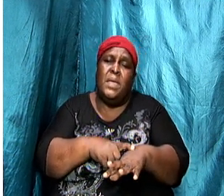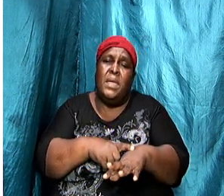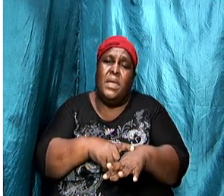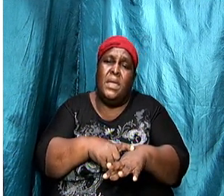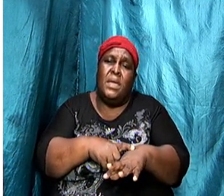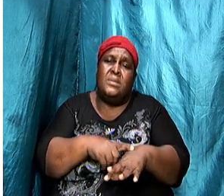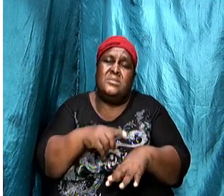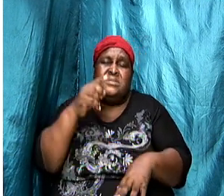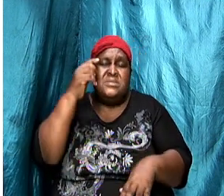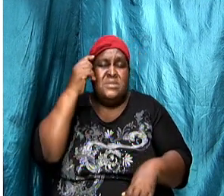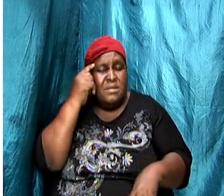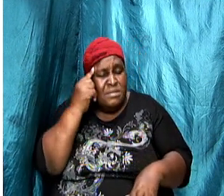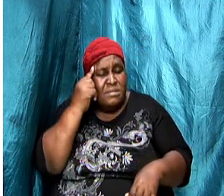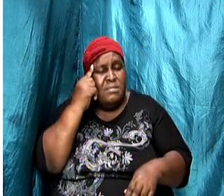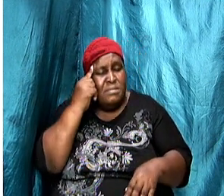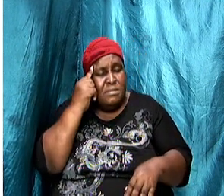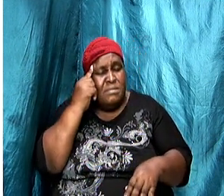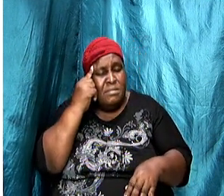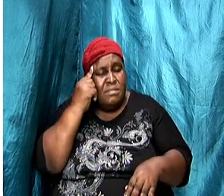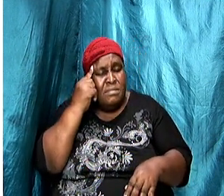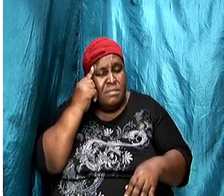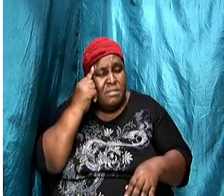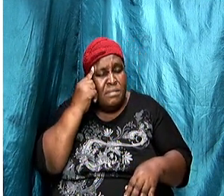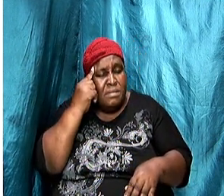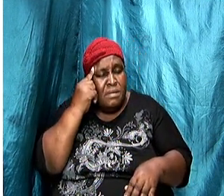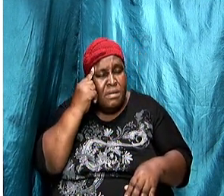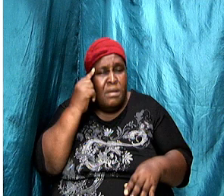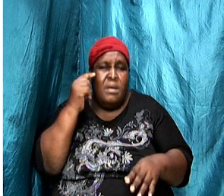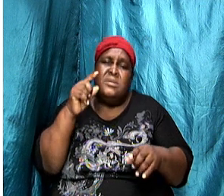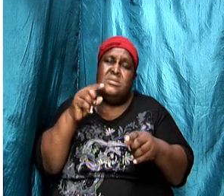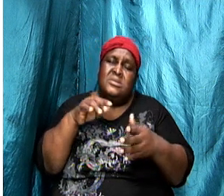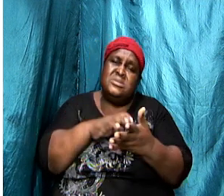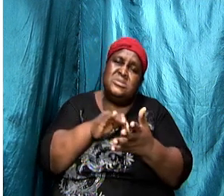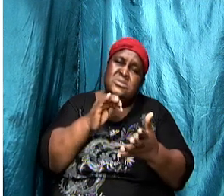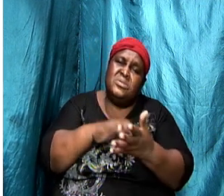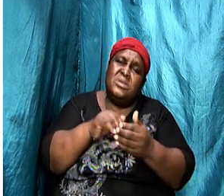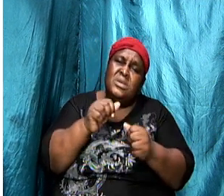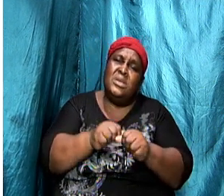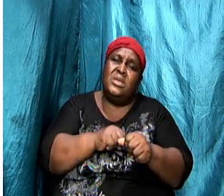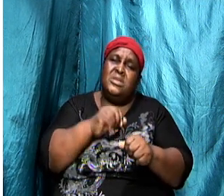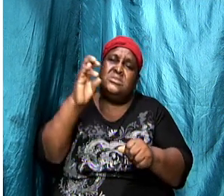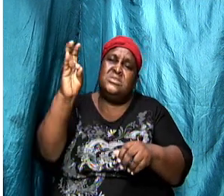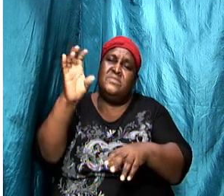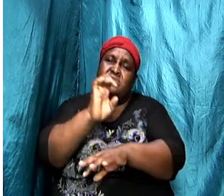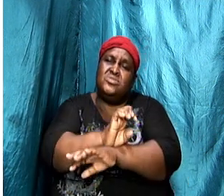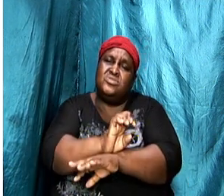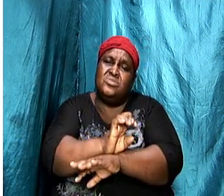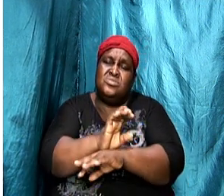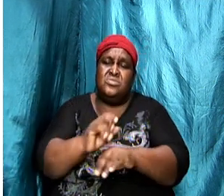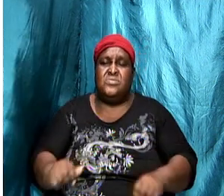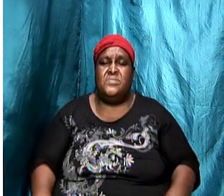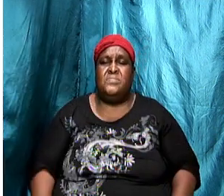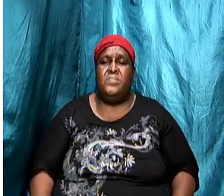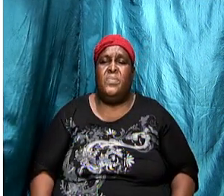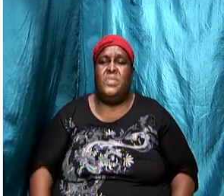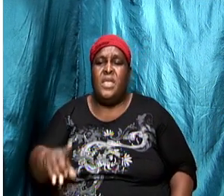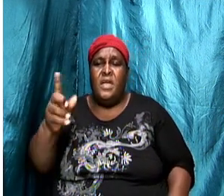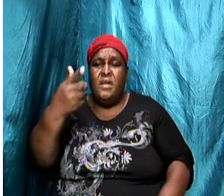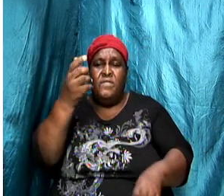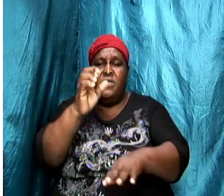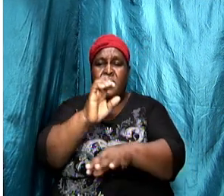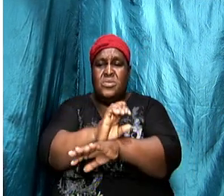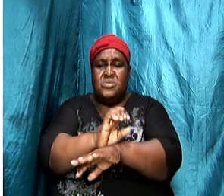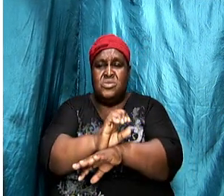because as you go through each of them you're going to see this kind of outline with each of the church so we move over to the first church